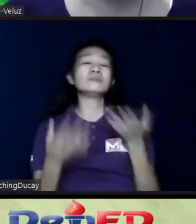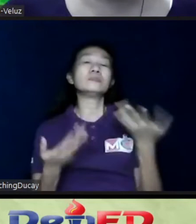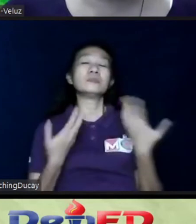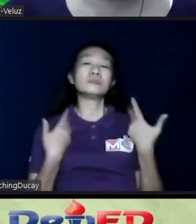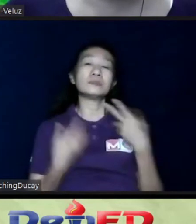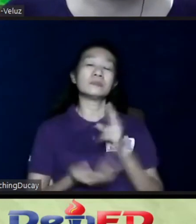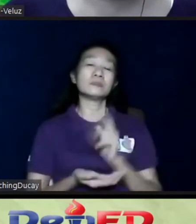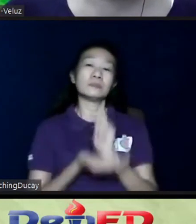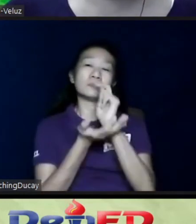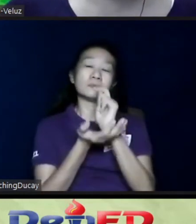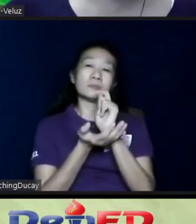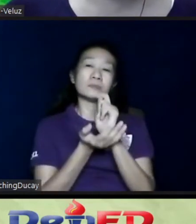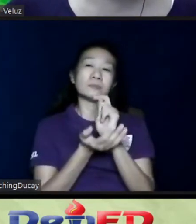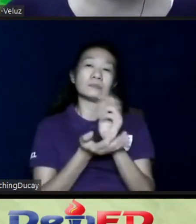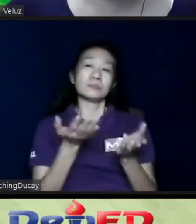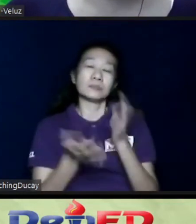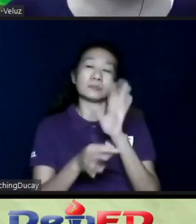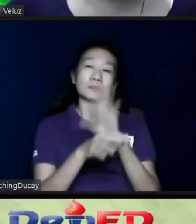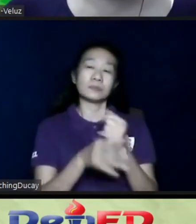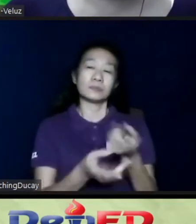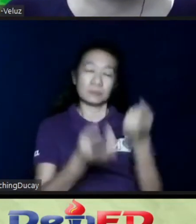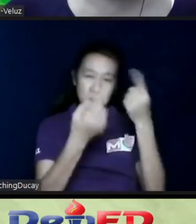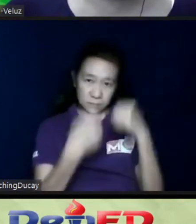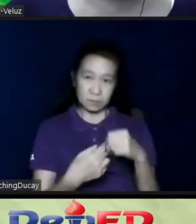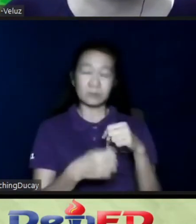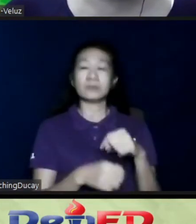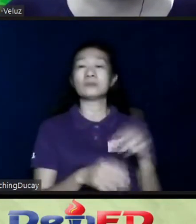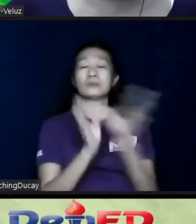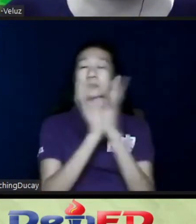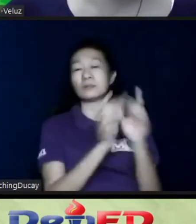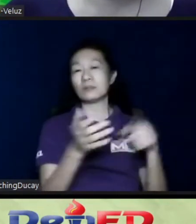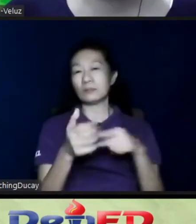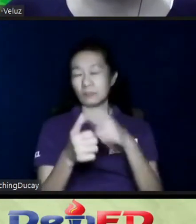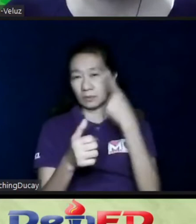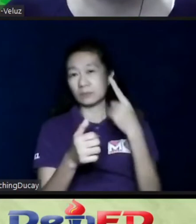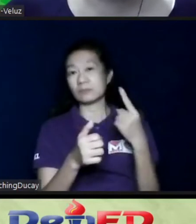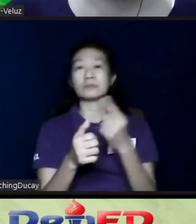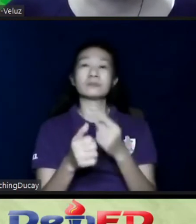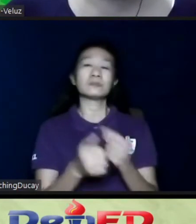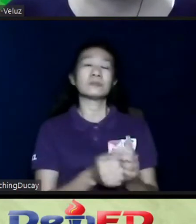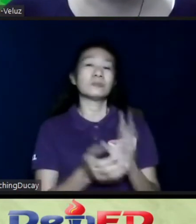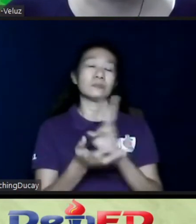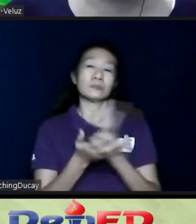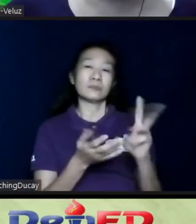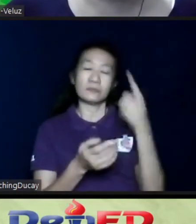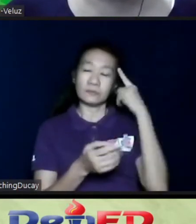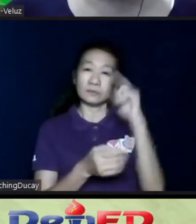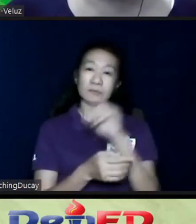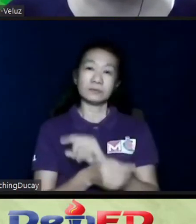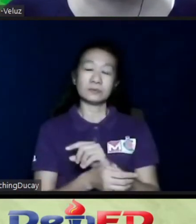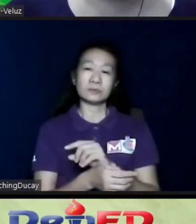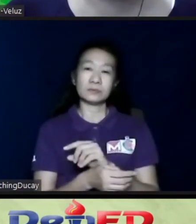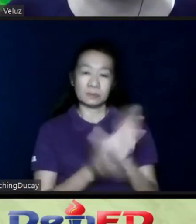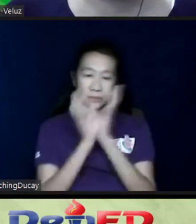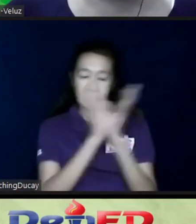Perhaps you can tap them to go to your community kahit once a week for community-based help. You know, if, for